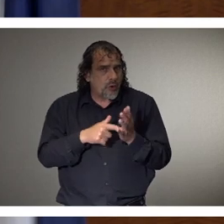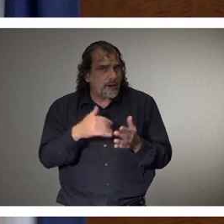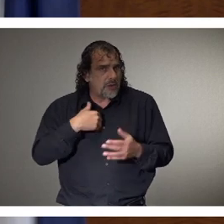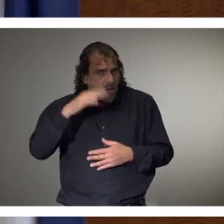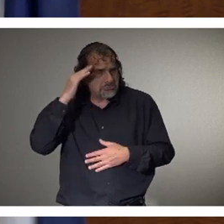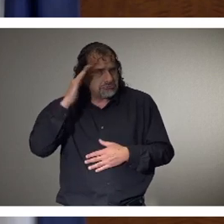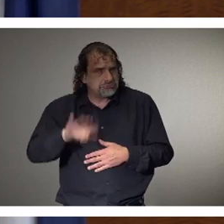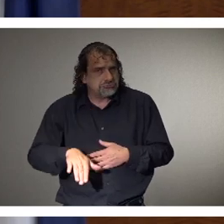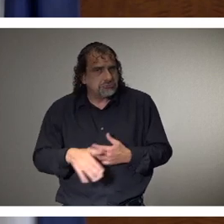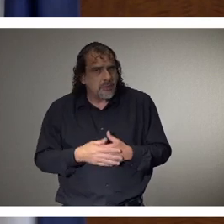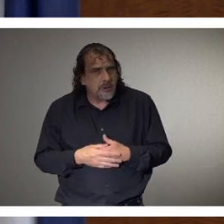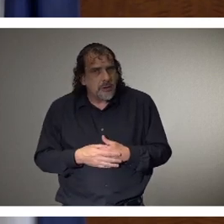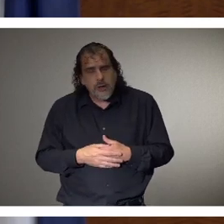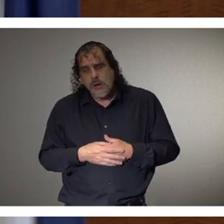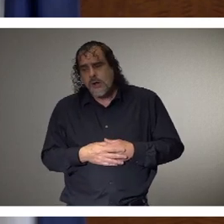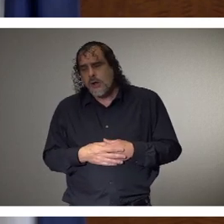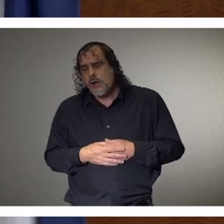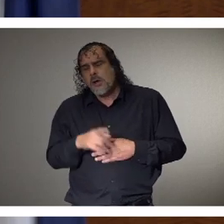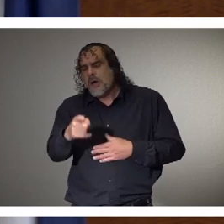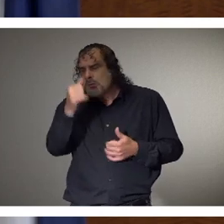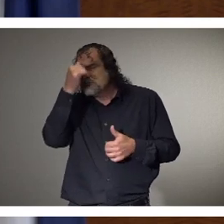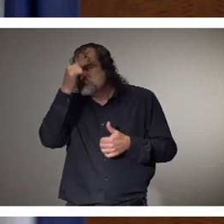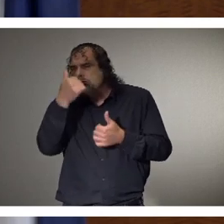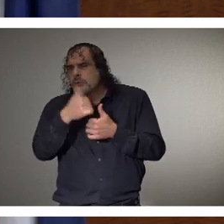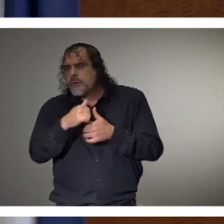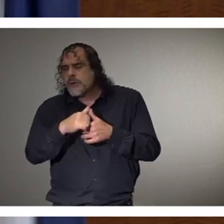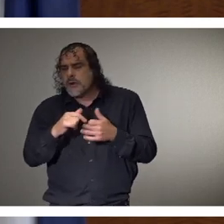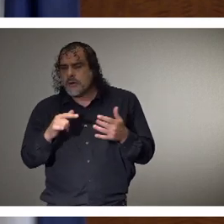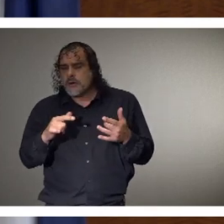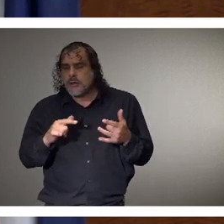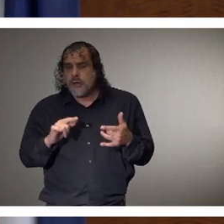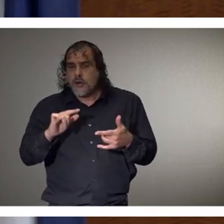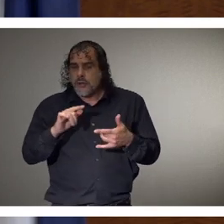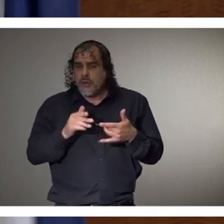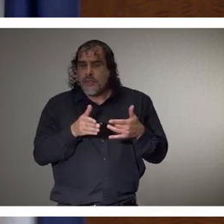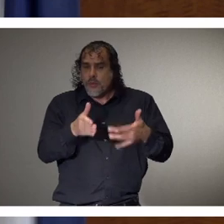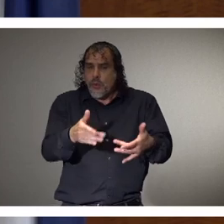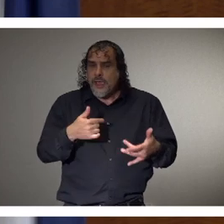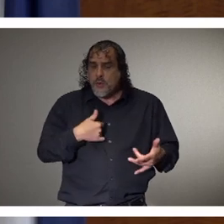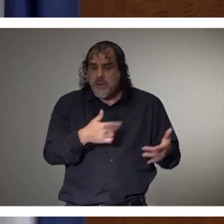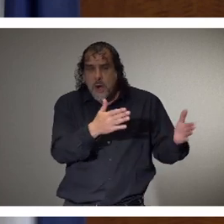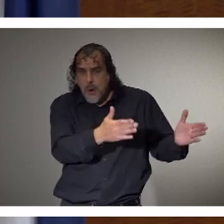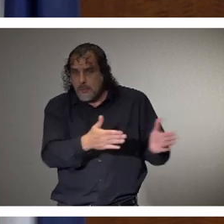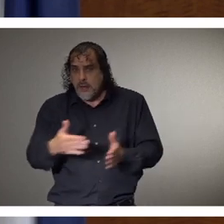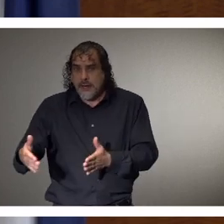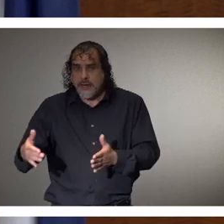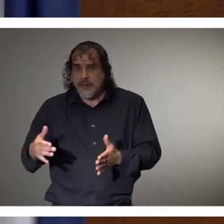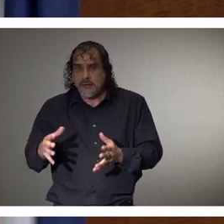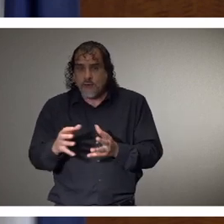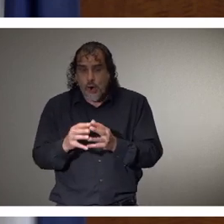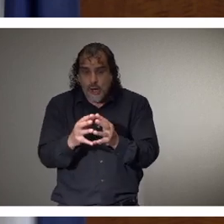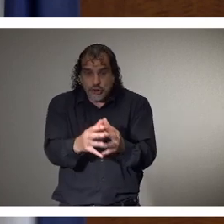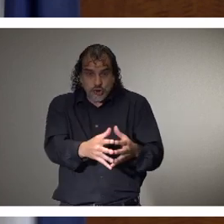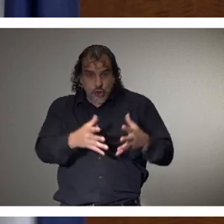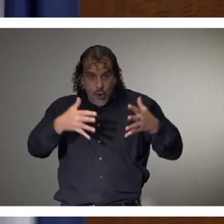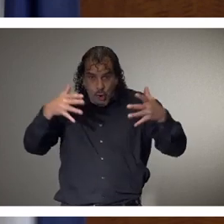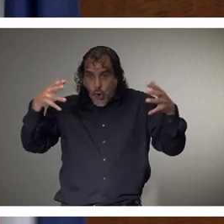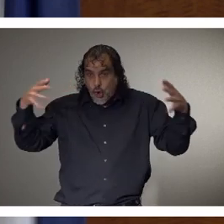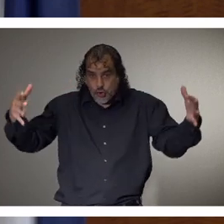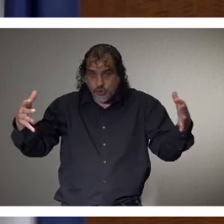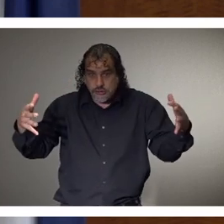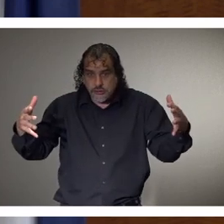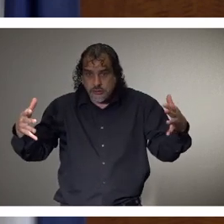remember, the way we are planning for this in our surge plan that I described yesterday